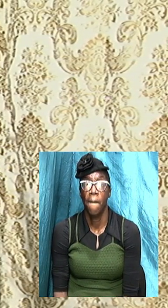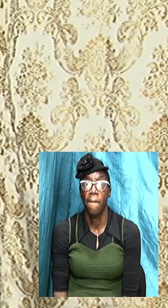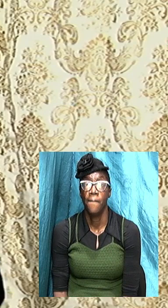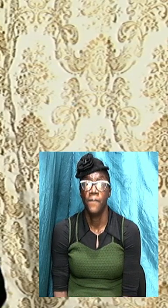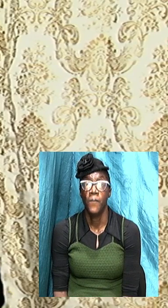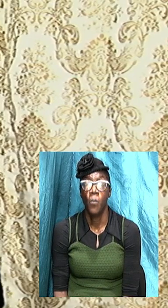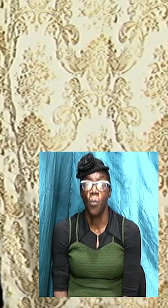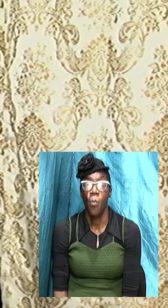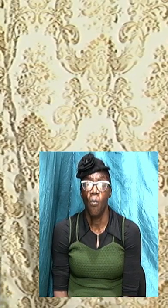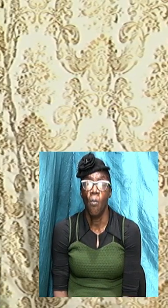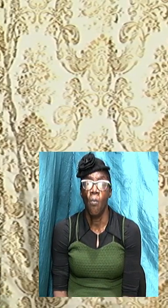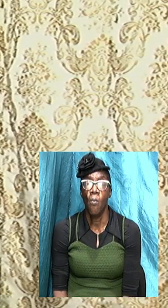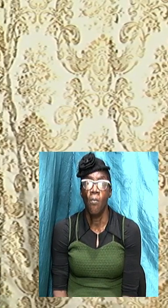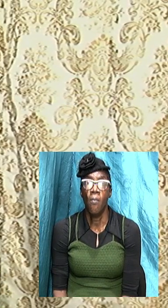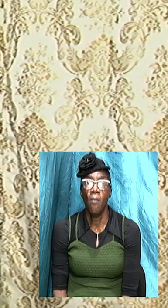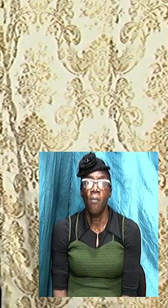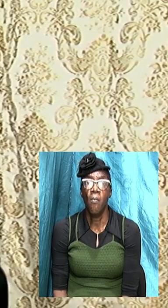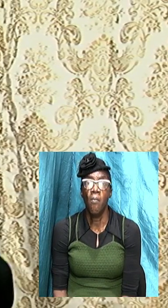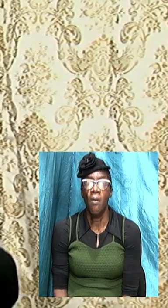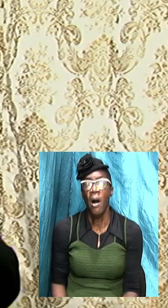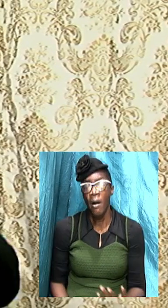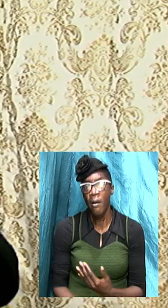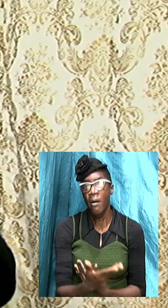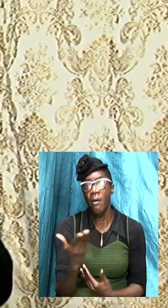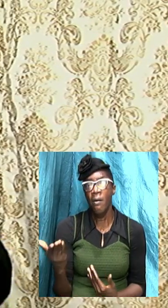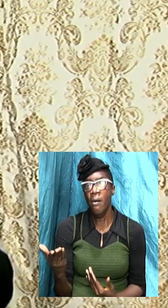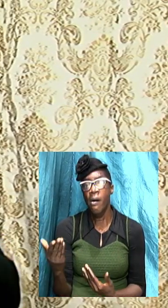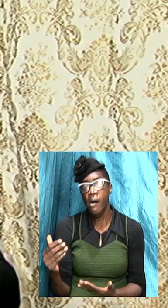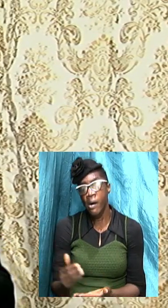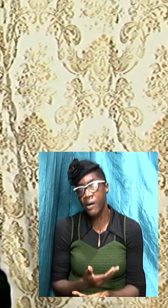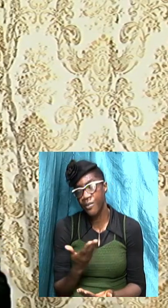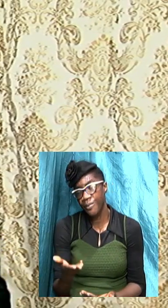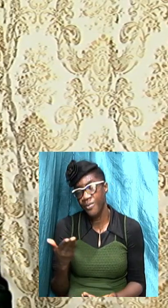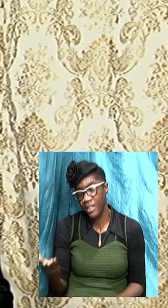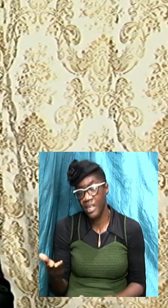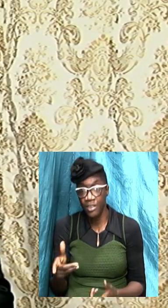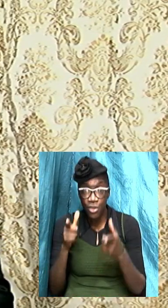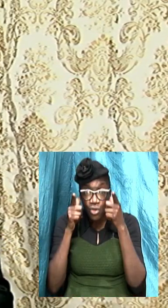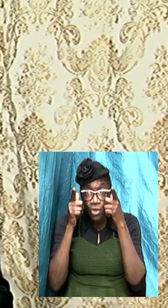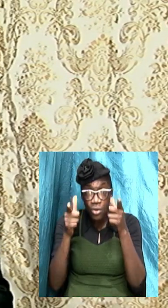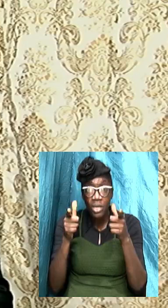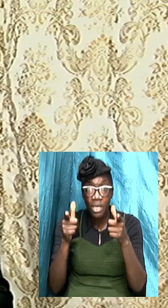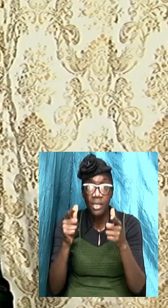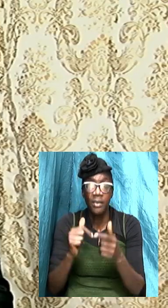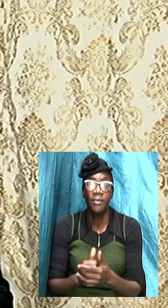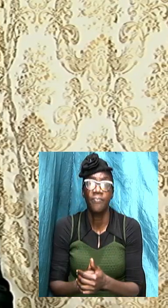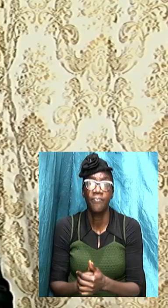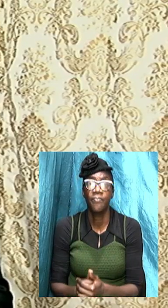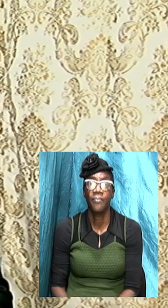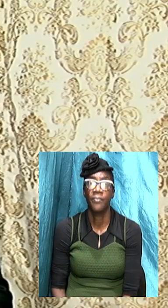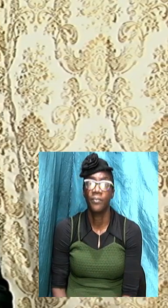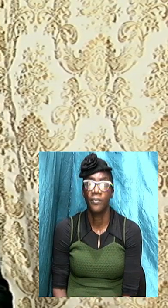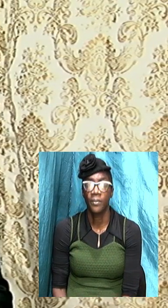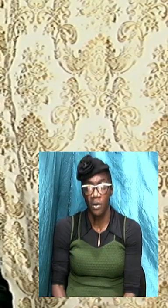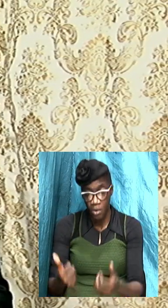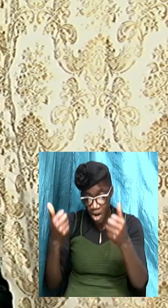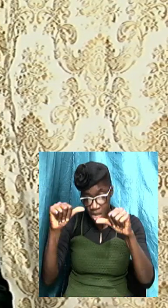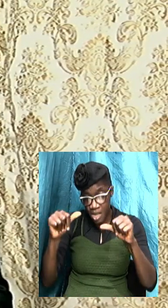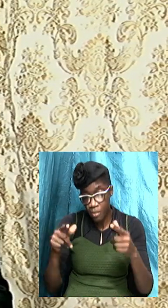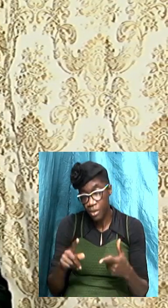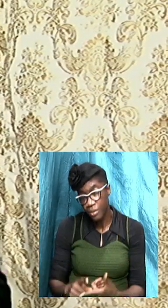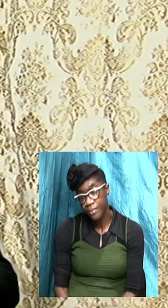so there are some things that we can look at and we are able to